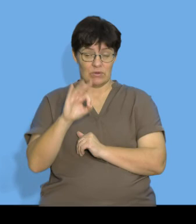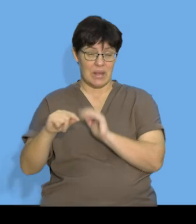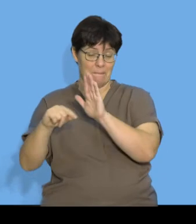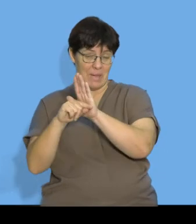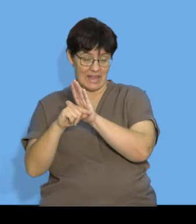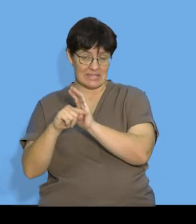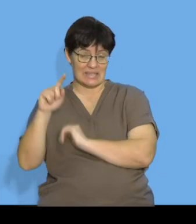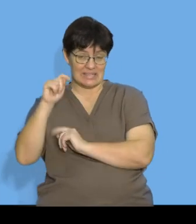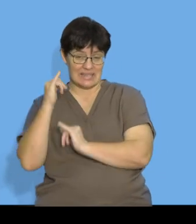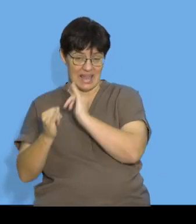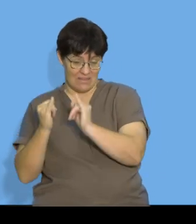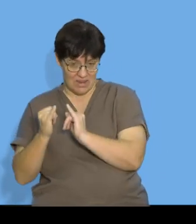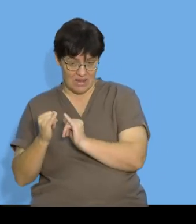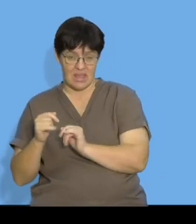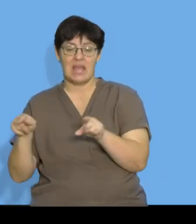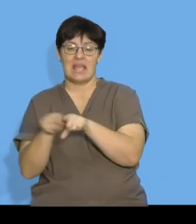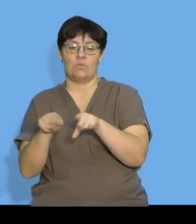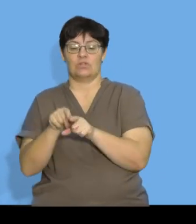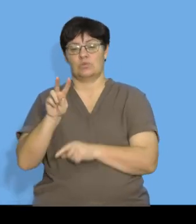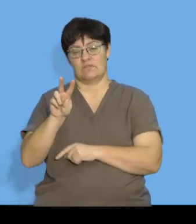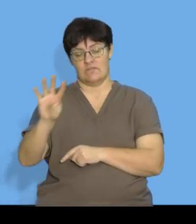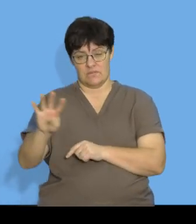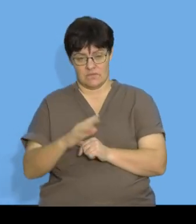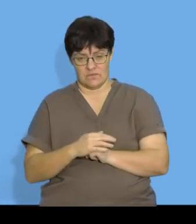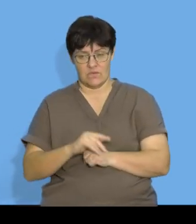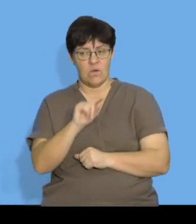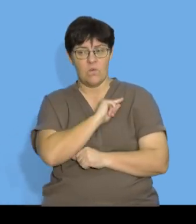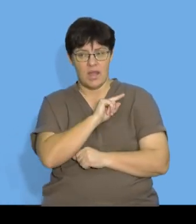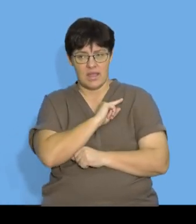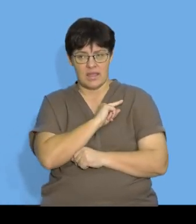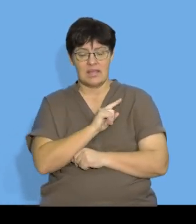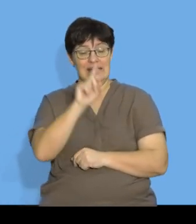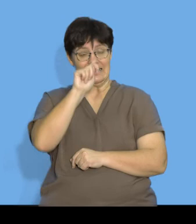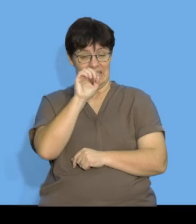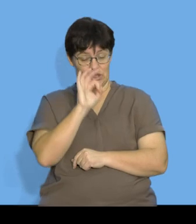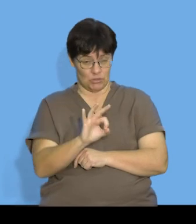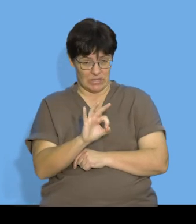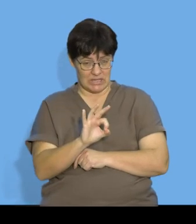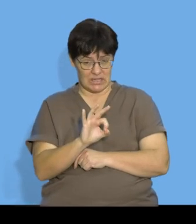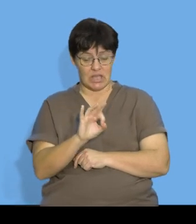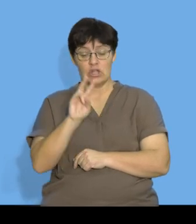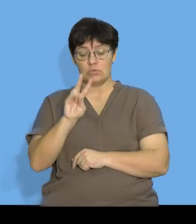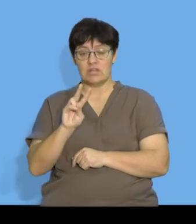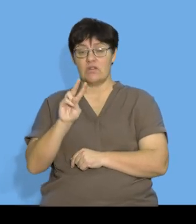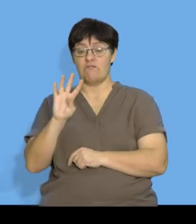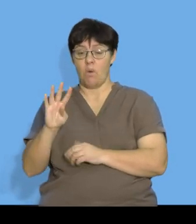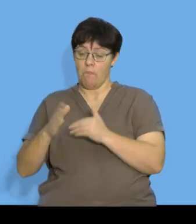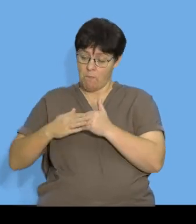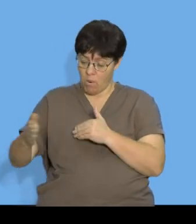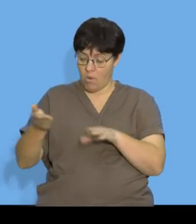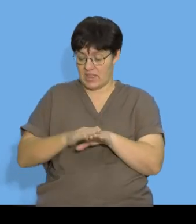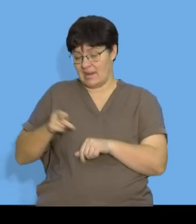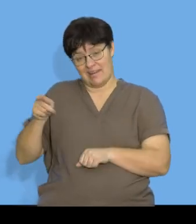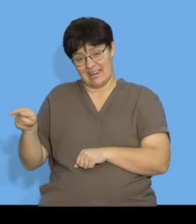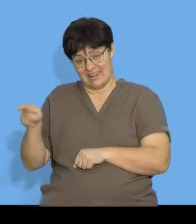be equal to 24 why because the third term is 24 more than the